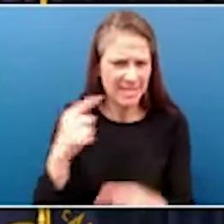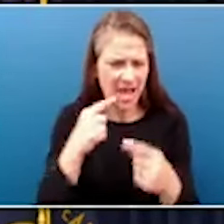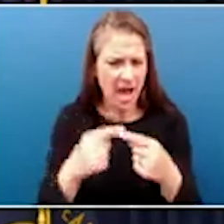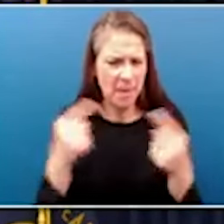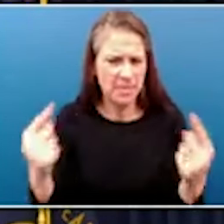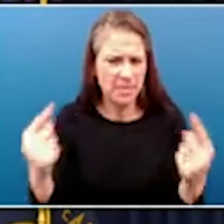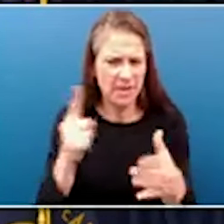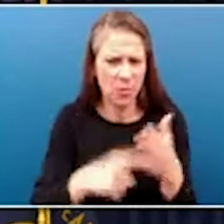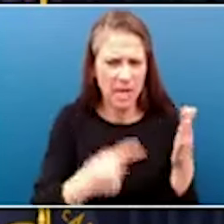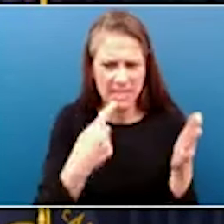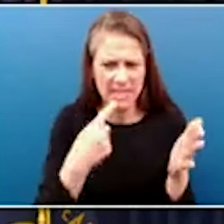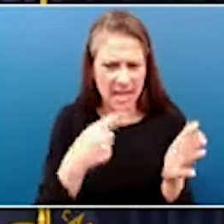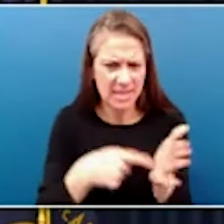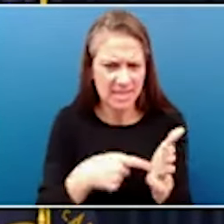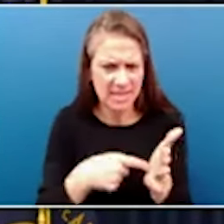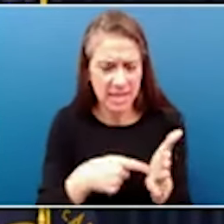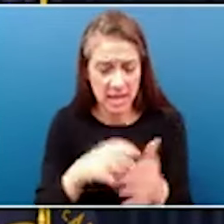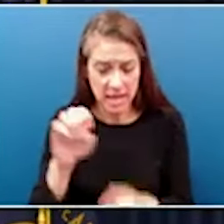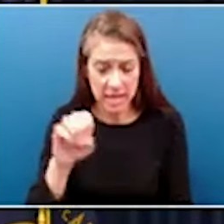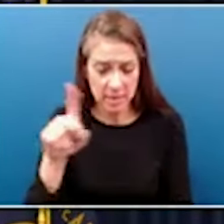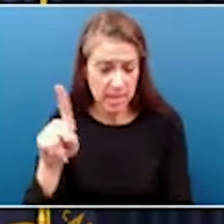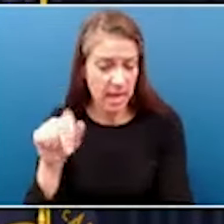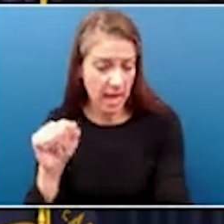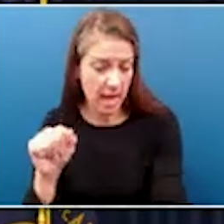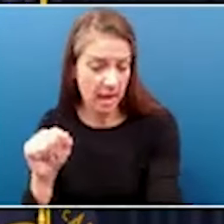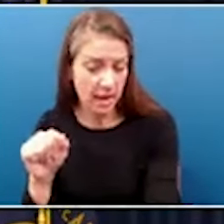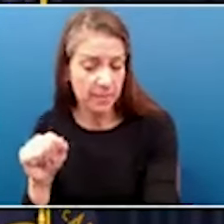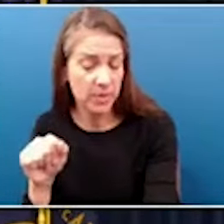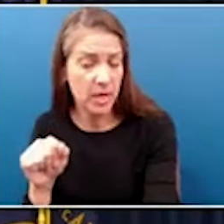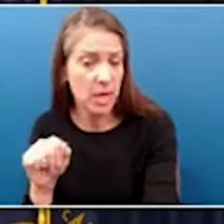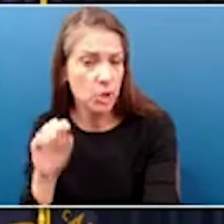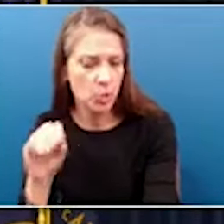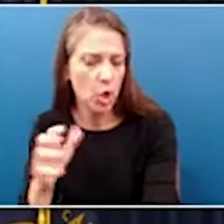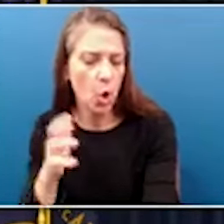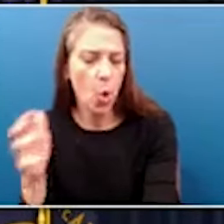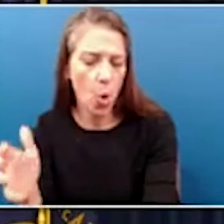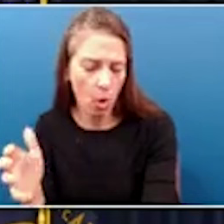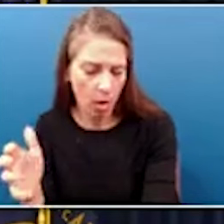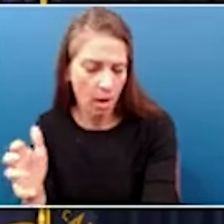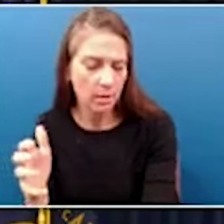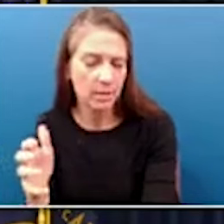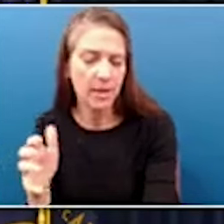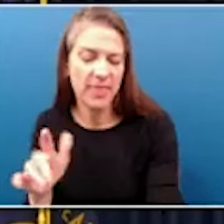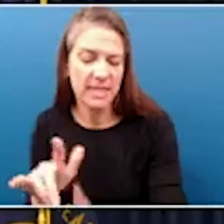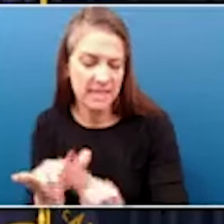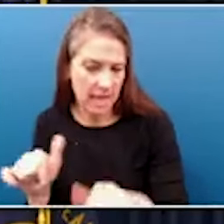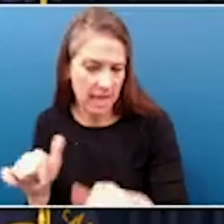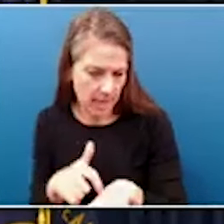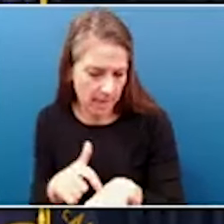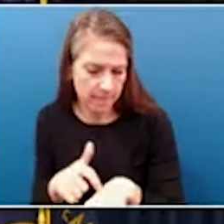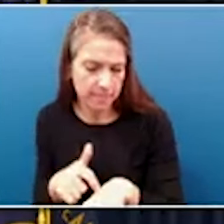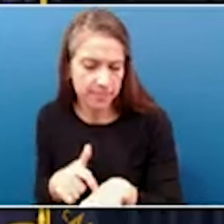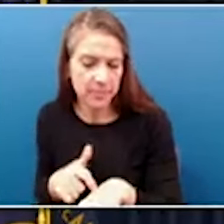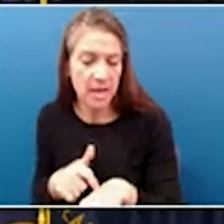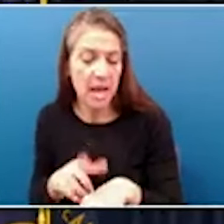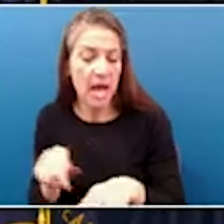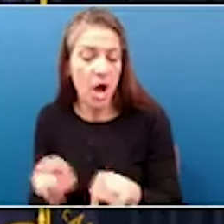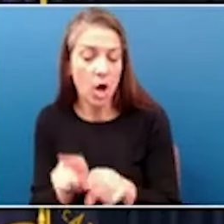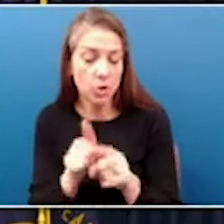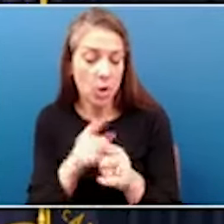saying. I think the EPA, first of all, it's putting out a whole lot all at the same time. And second, believe in a lot of them,